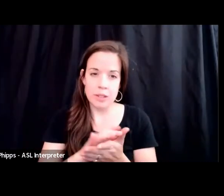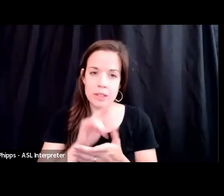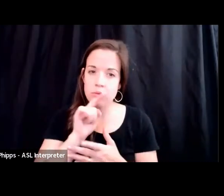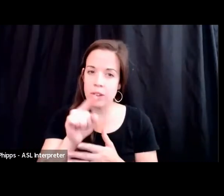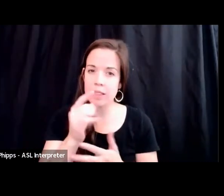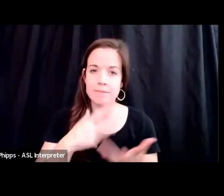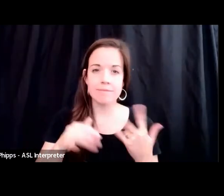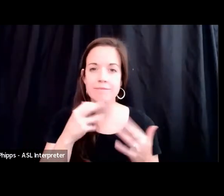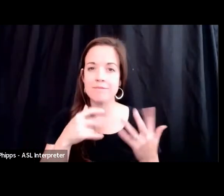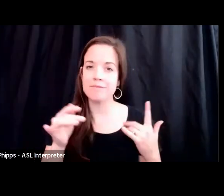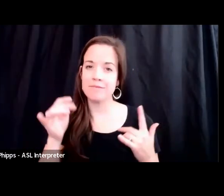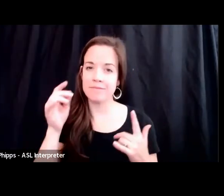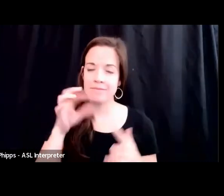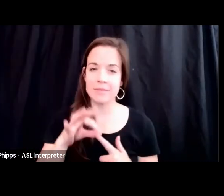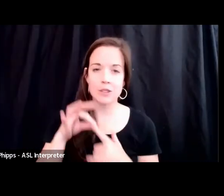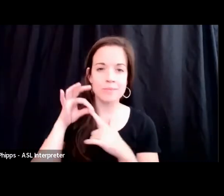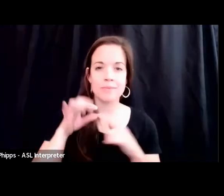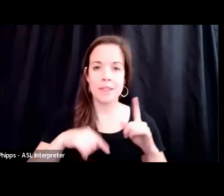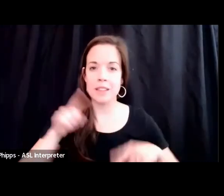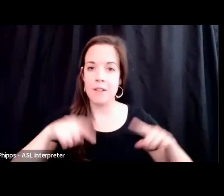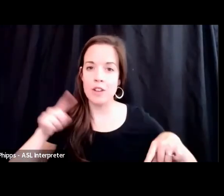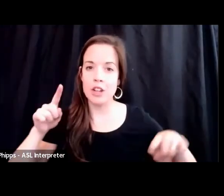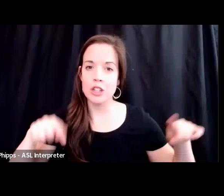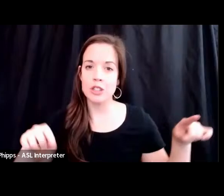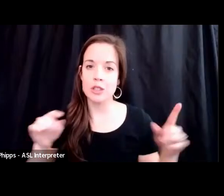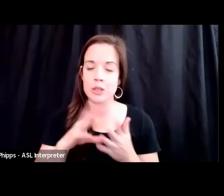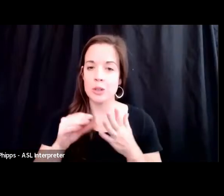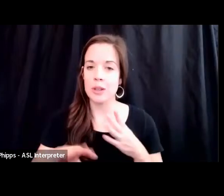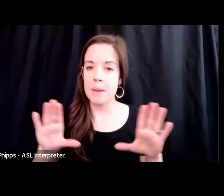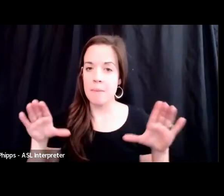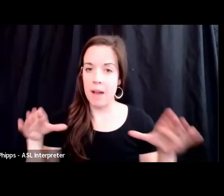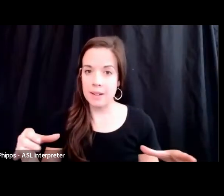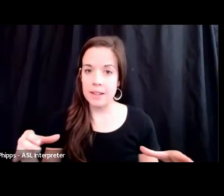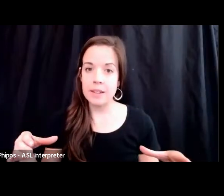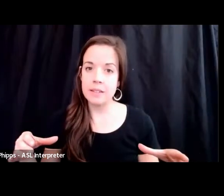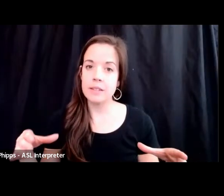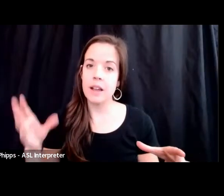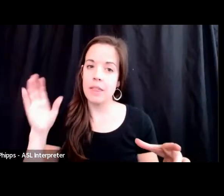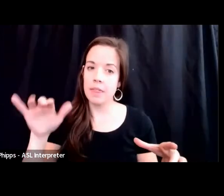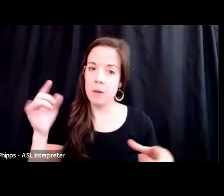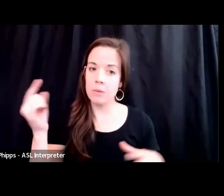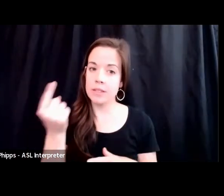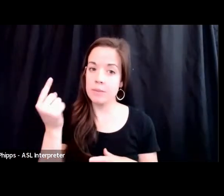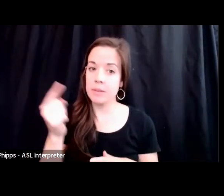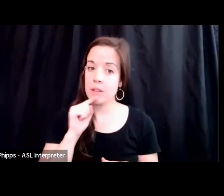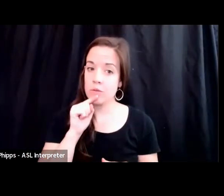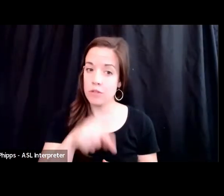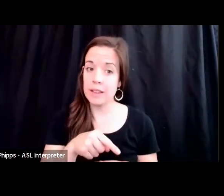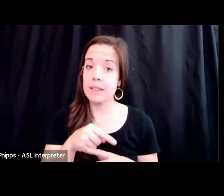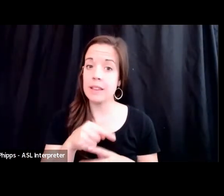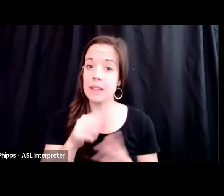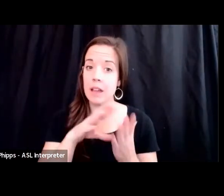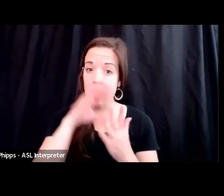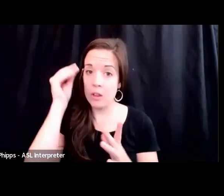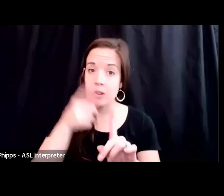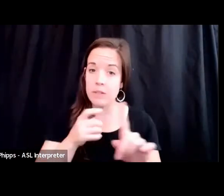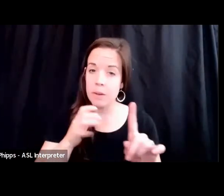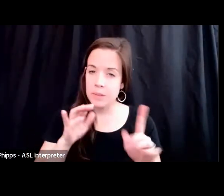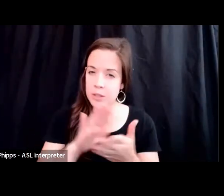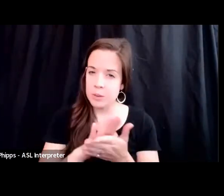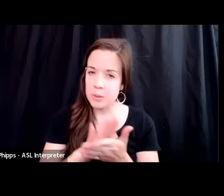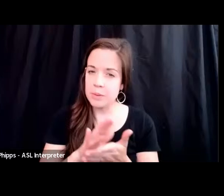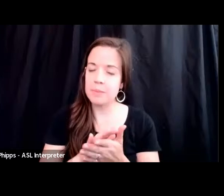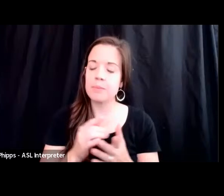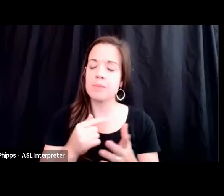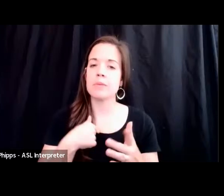and very diverse student body. And so that was something that I really got out of the school. When I